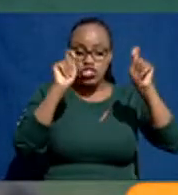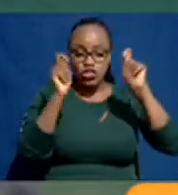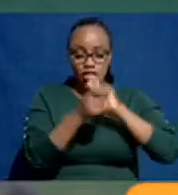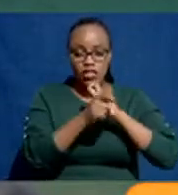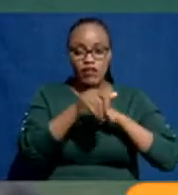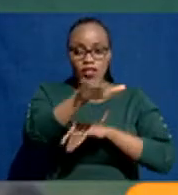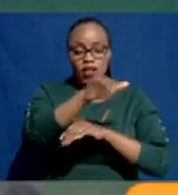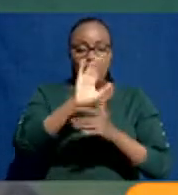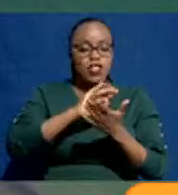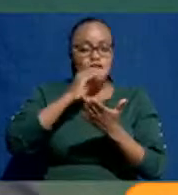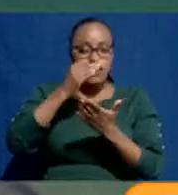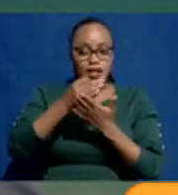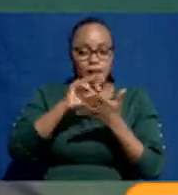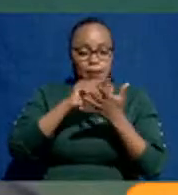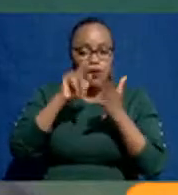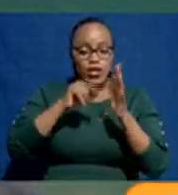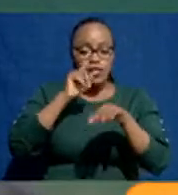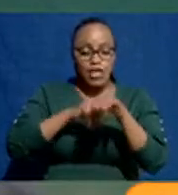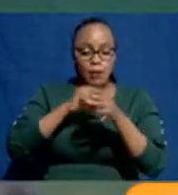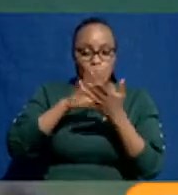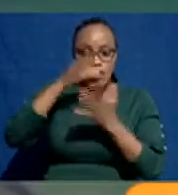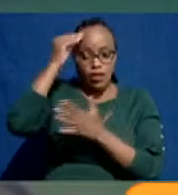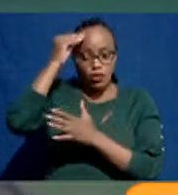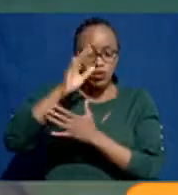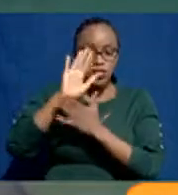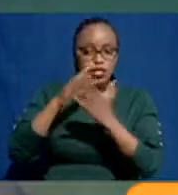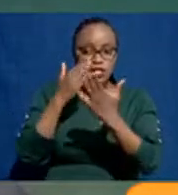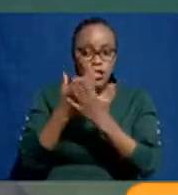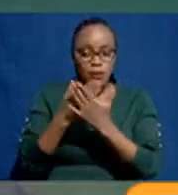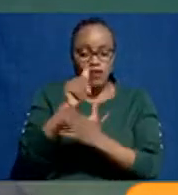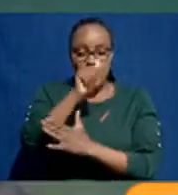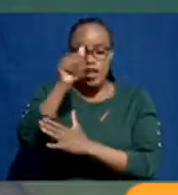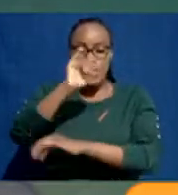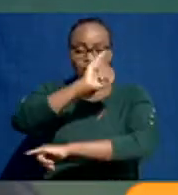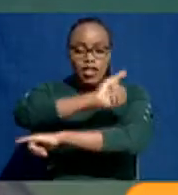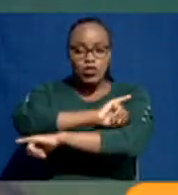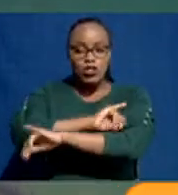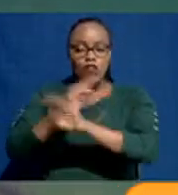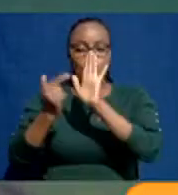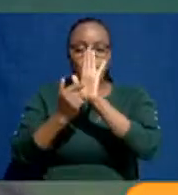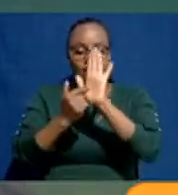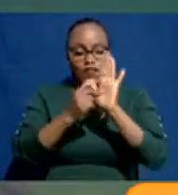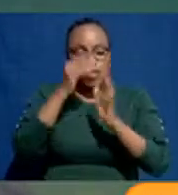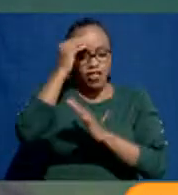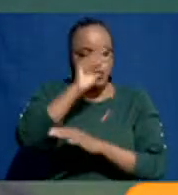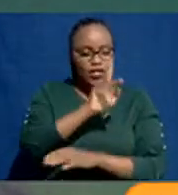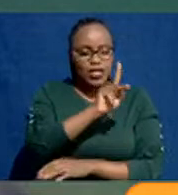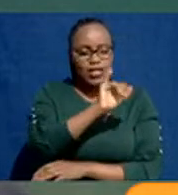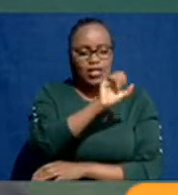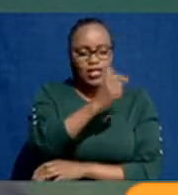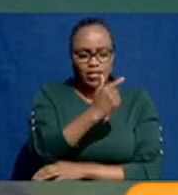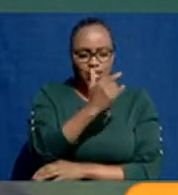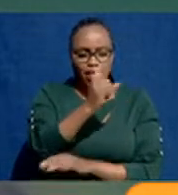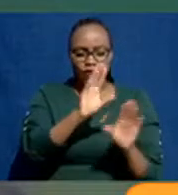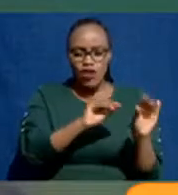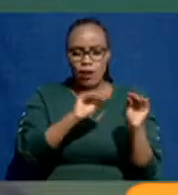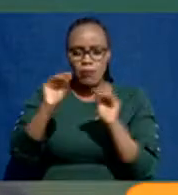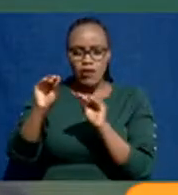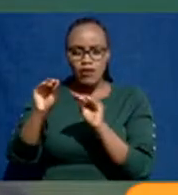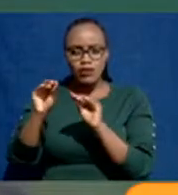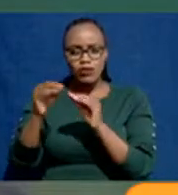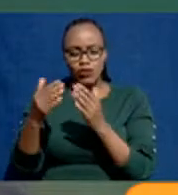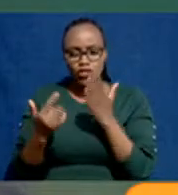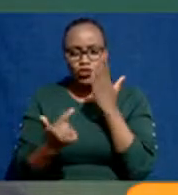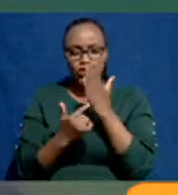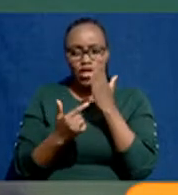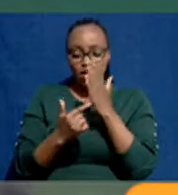the platform of funding, which means by the time the student is applying in another institution, for example, this student at KIST, and now she's maybe being transferred to